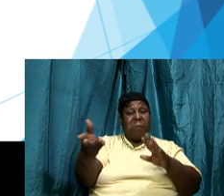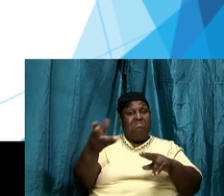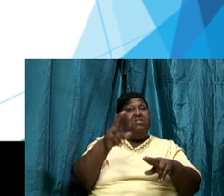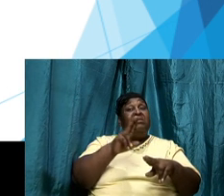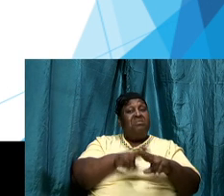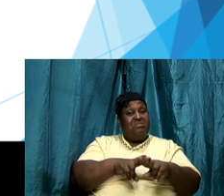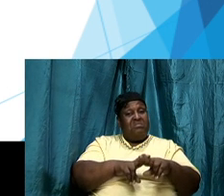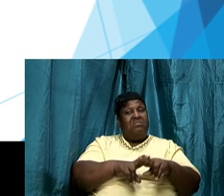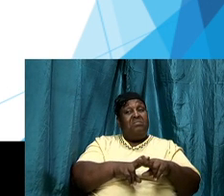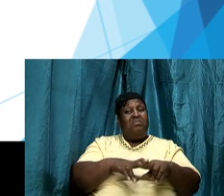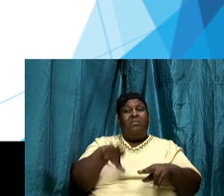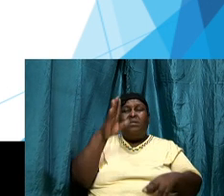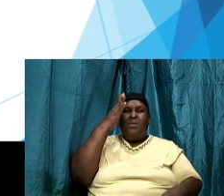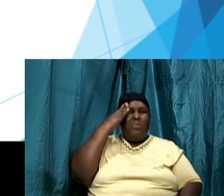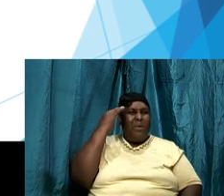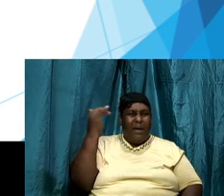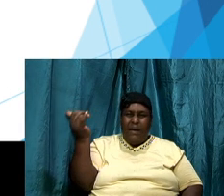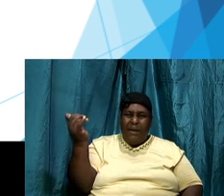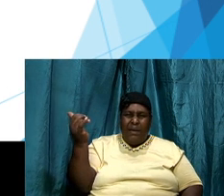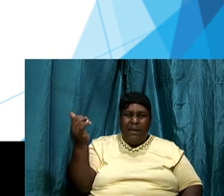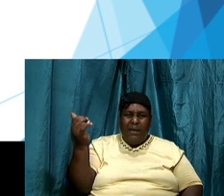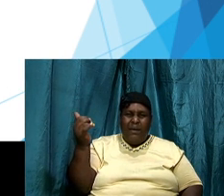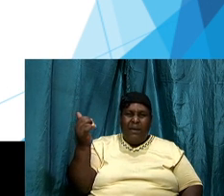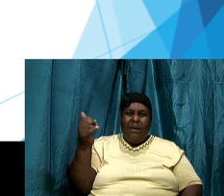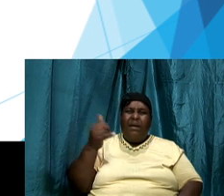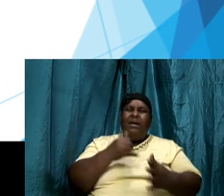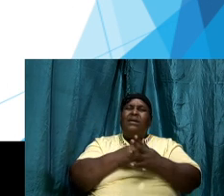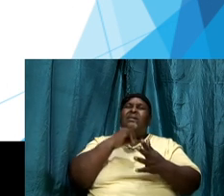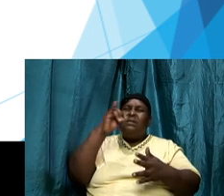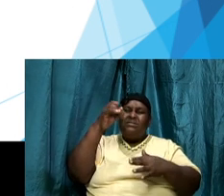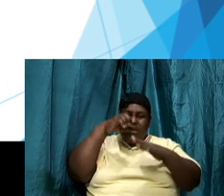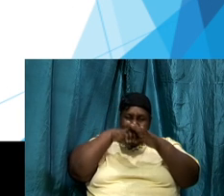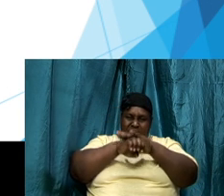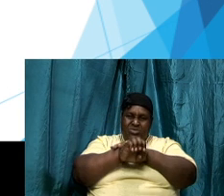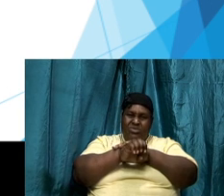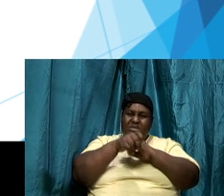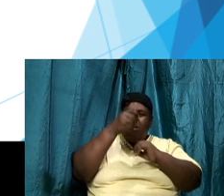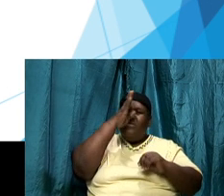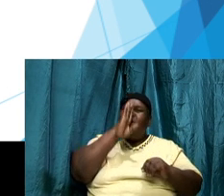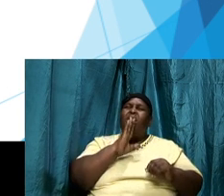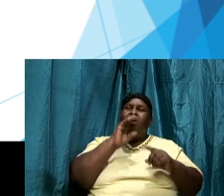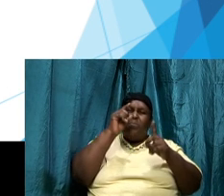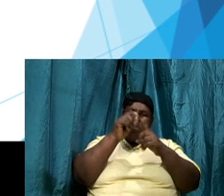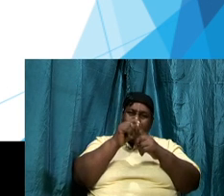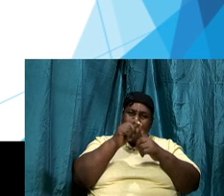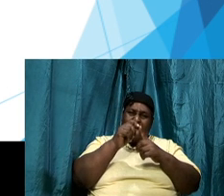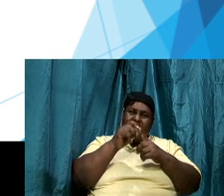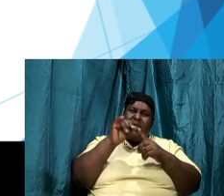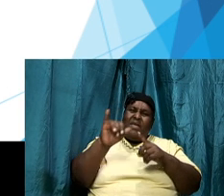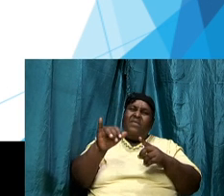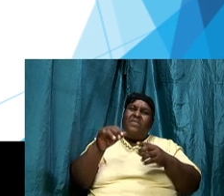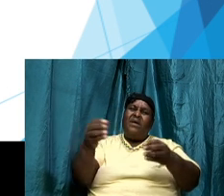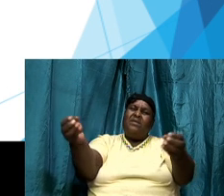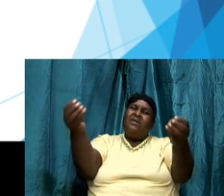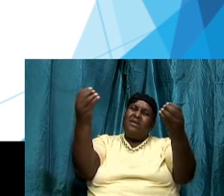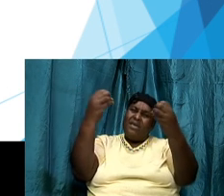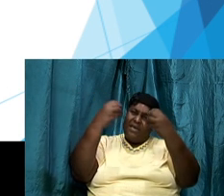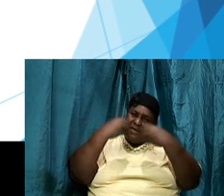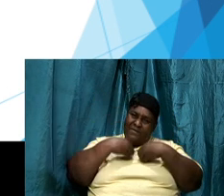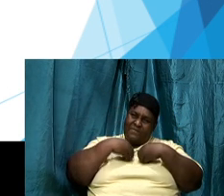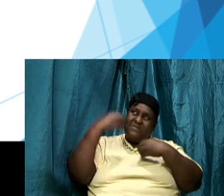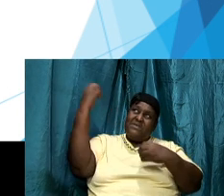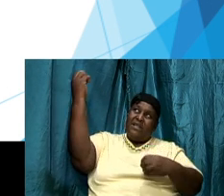it is the entrance of God's word that gives light